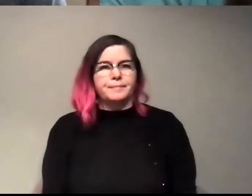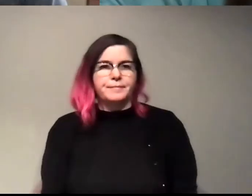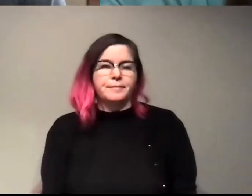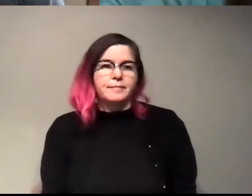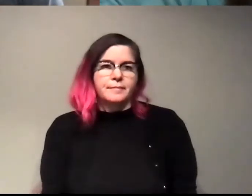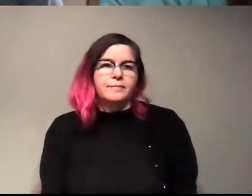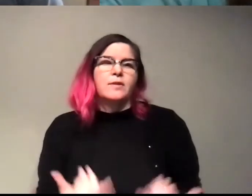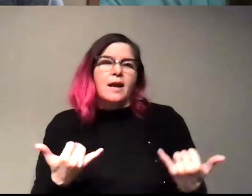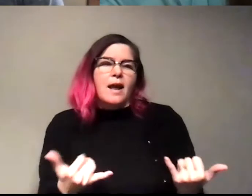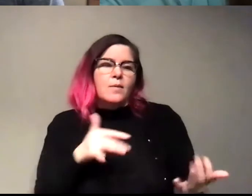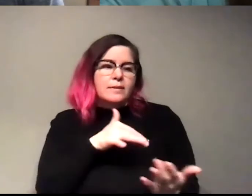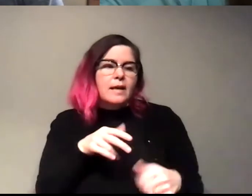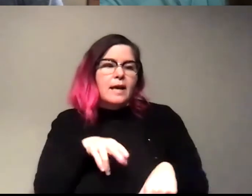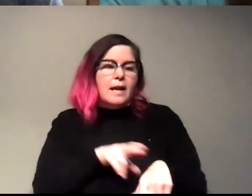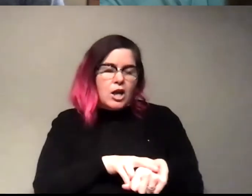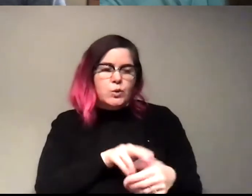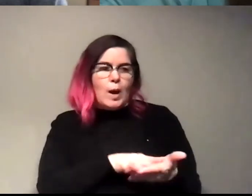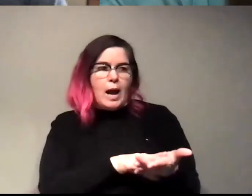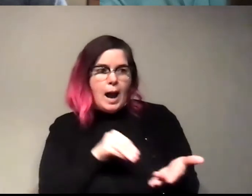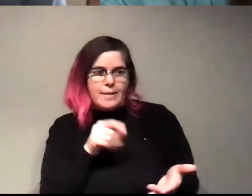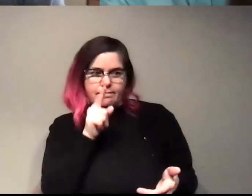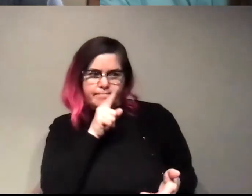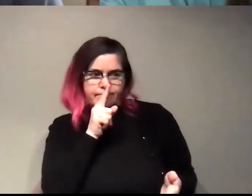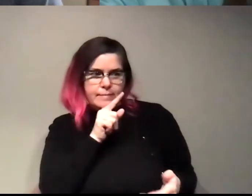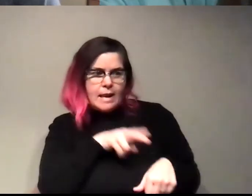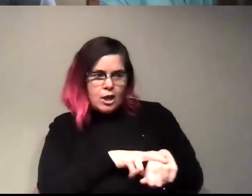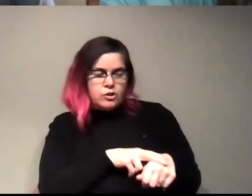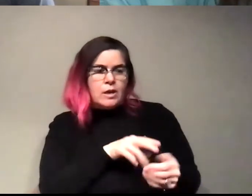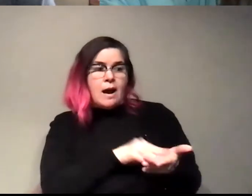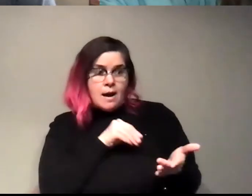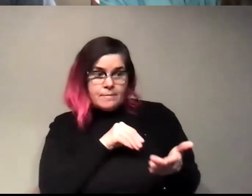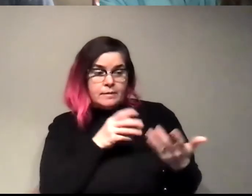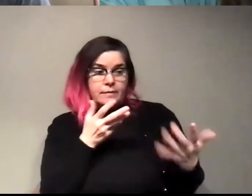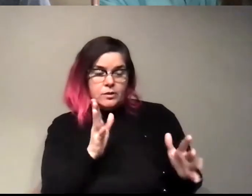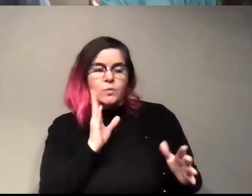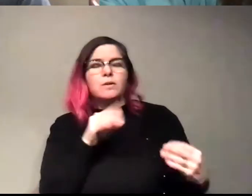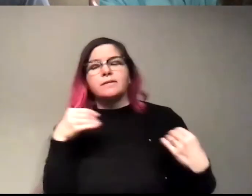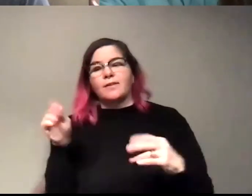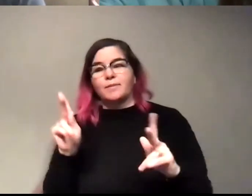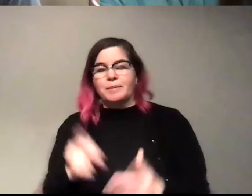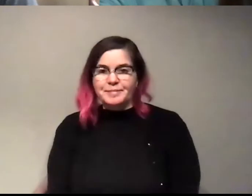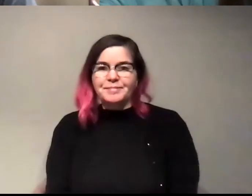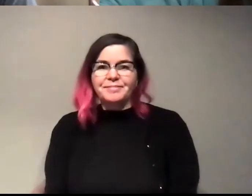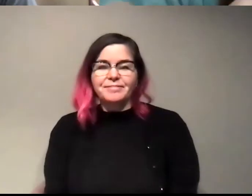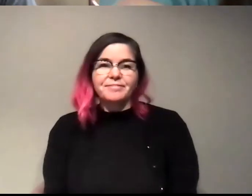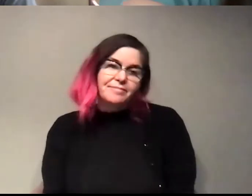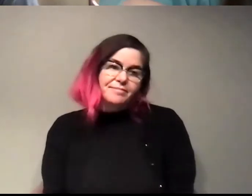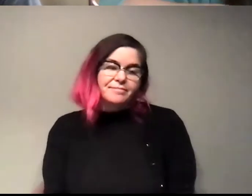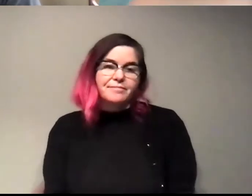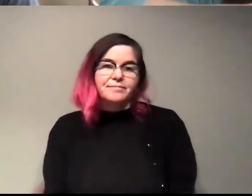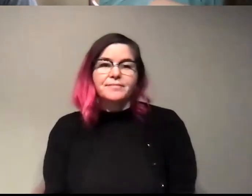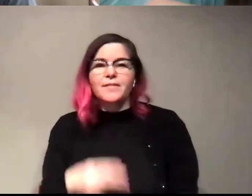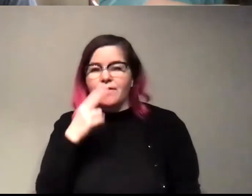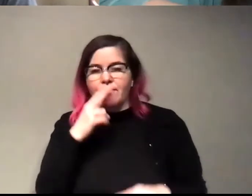studying nature to copy nature. And then when we copy nature, we'll, we'll sell it to people. Yeah. Here's a fun